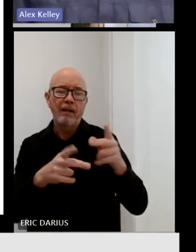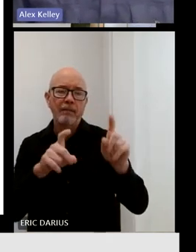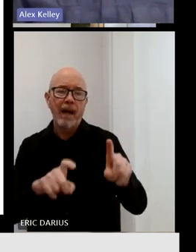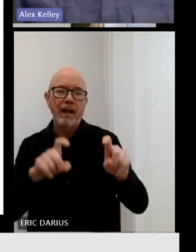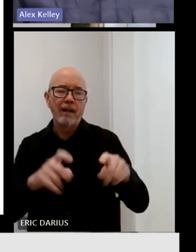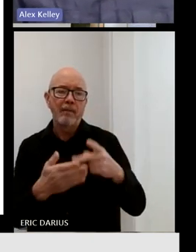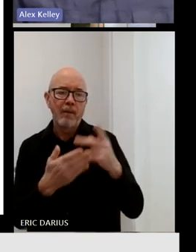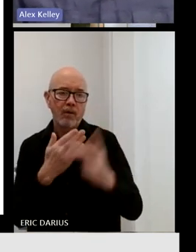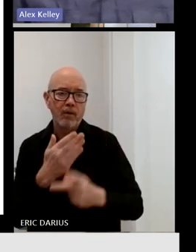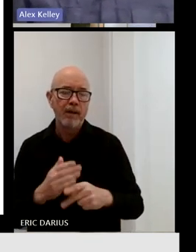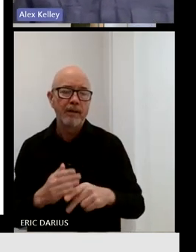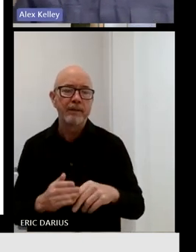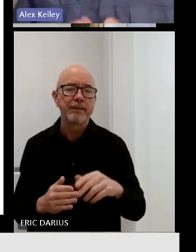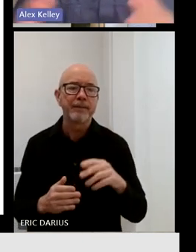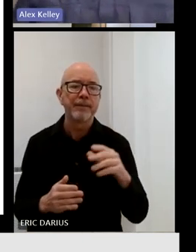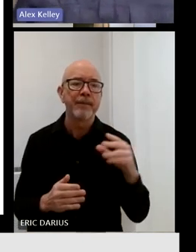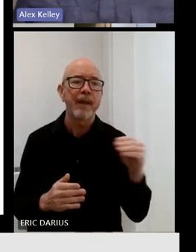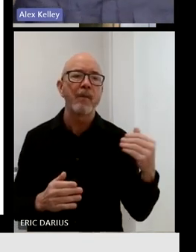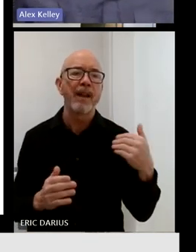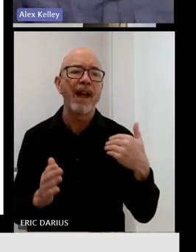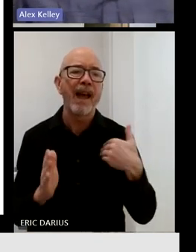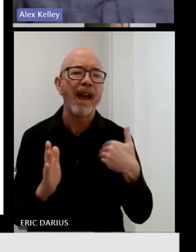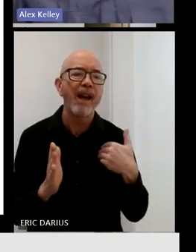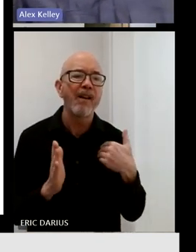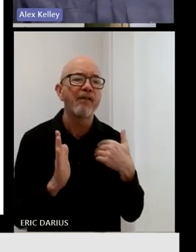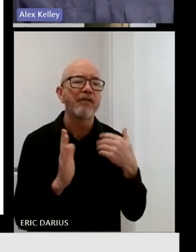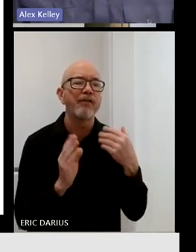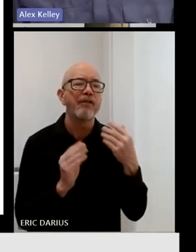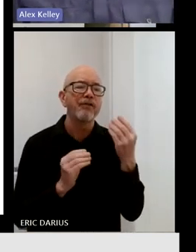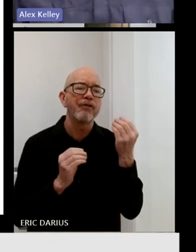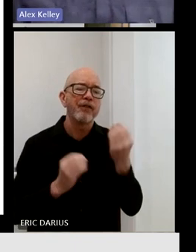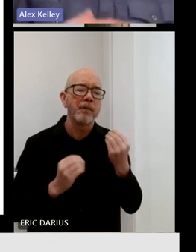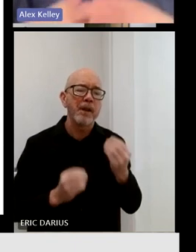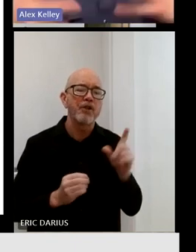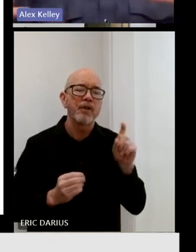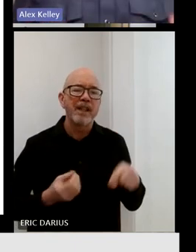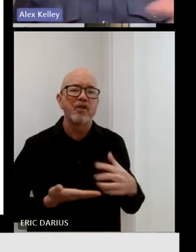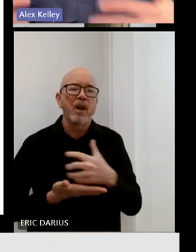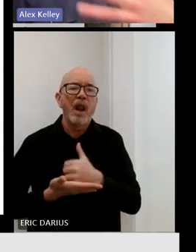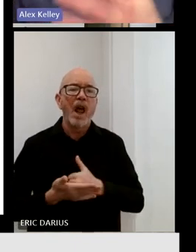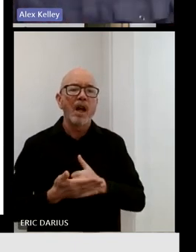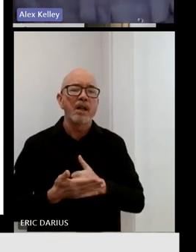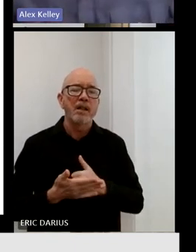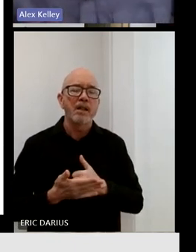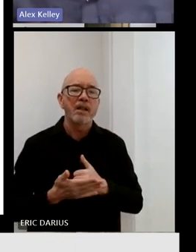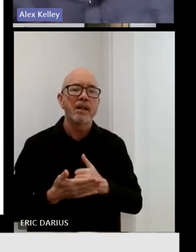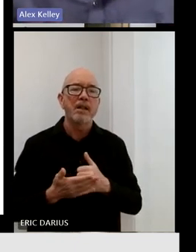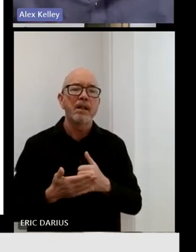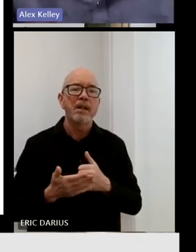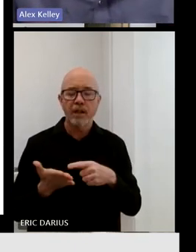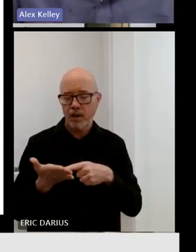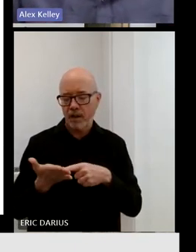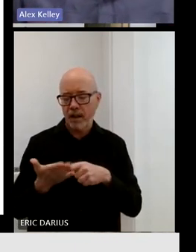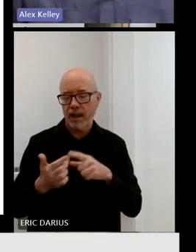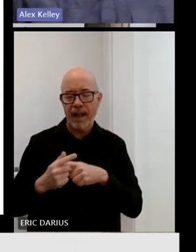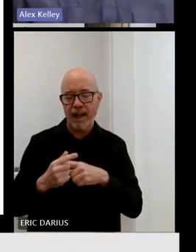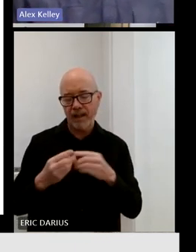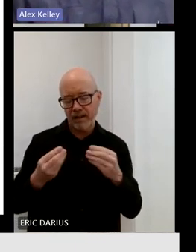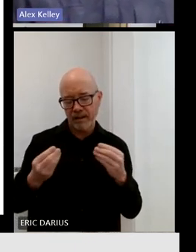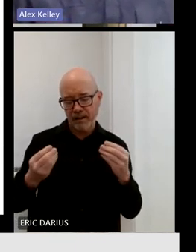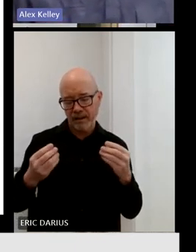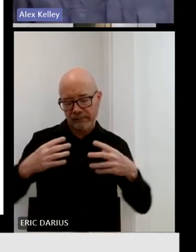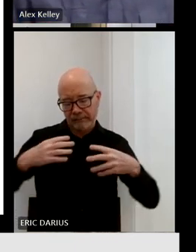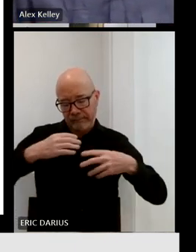data that we think the state should collect as part of this pilot program in order to then refine that work moving forward.